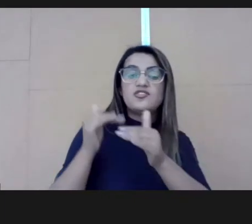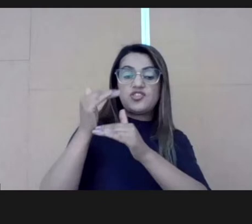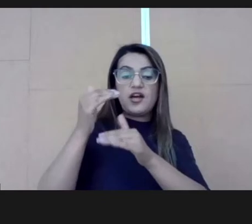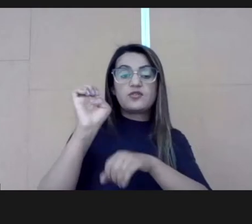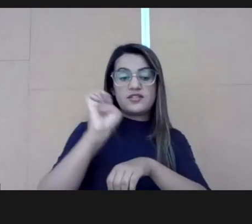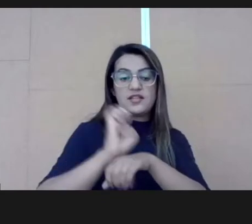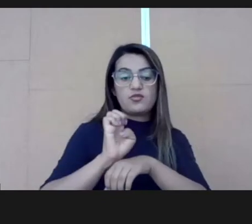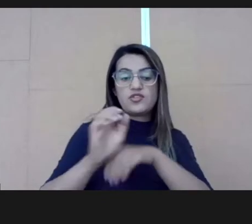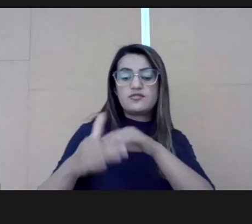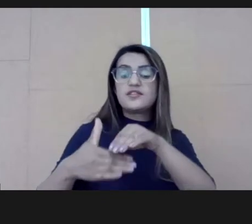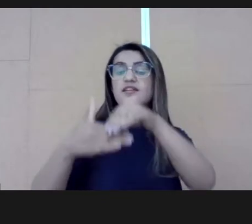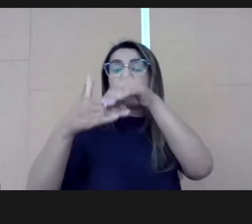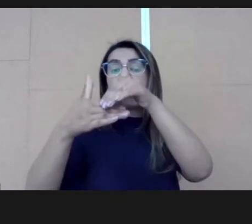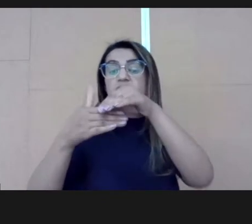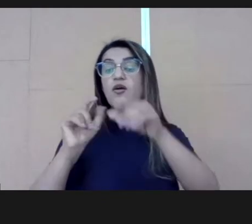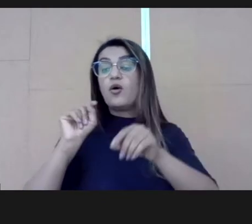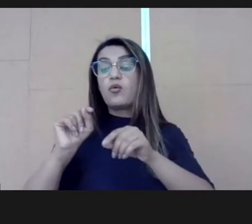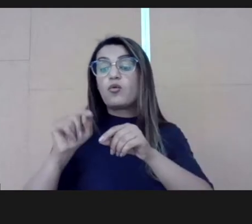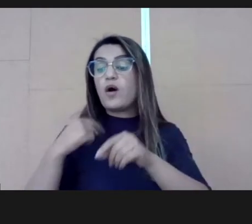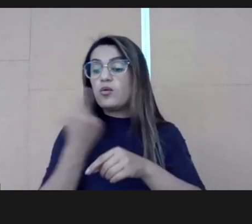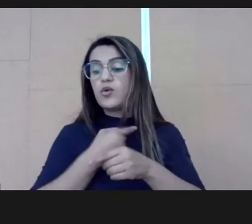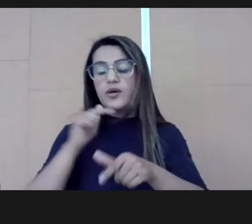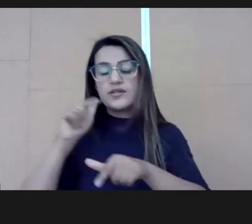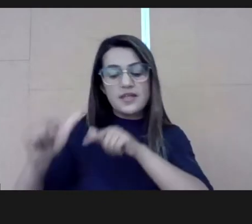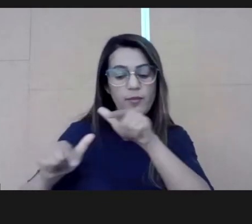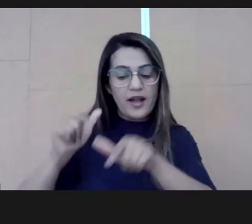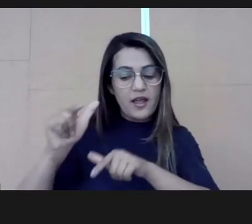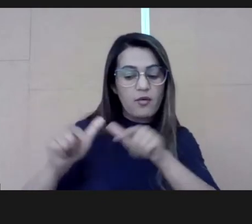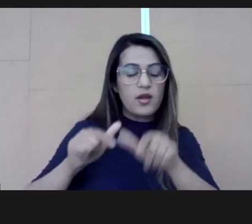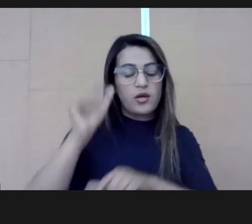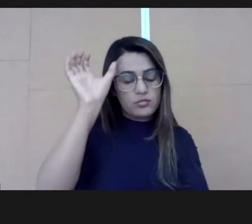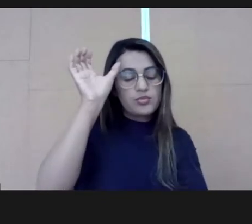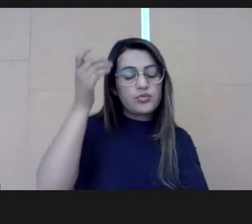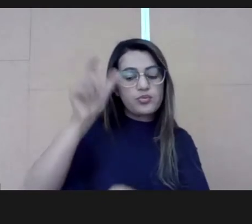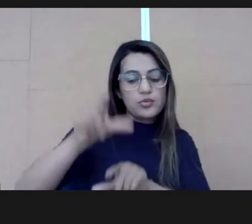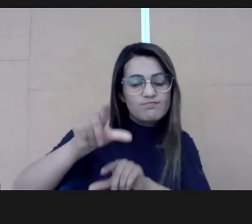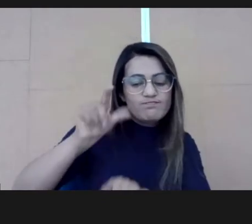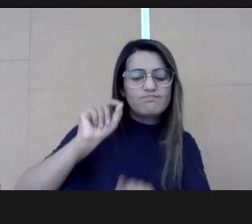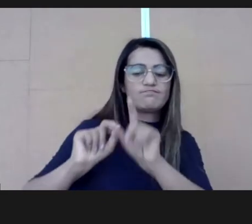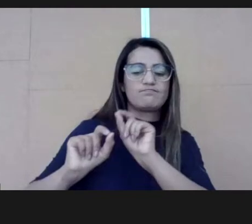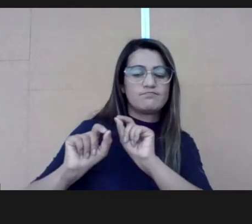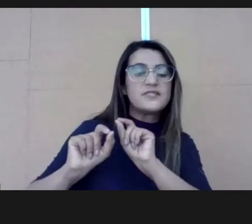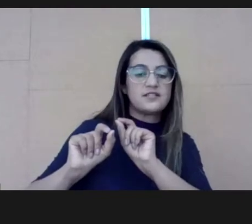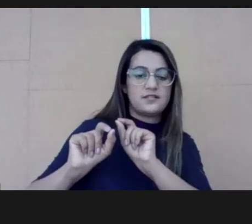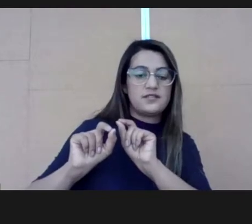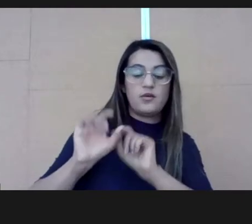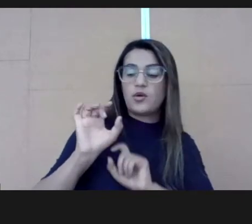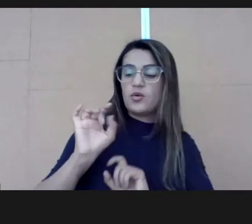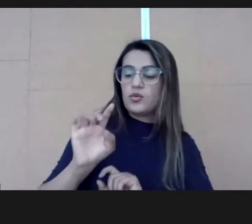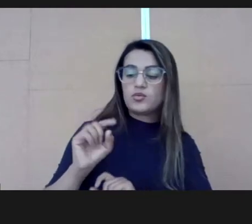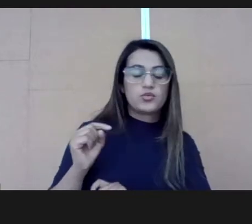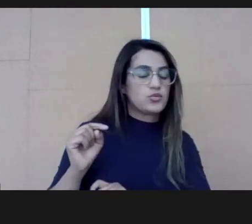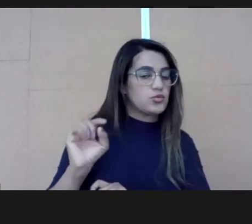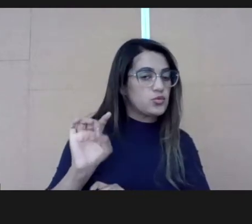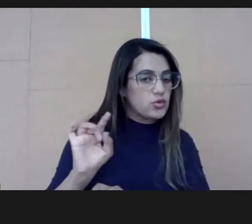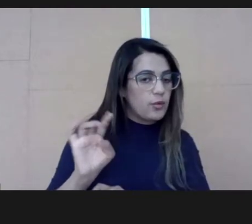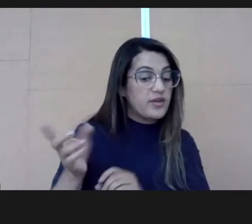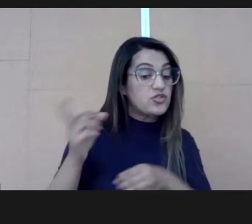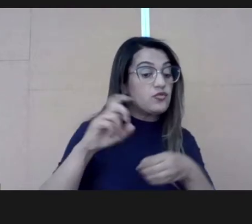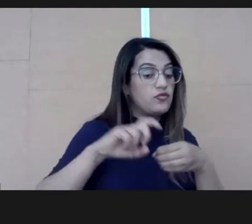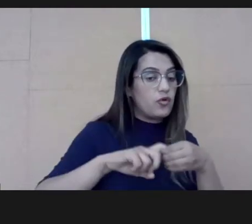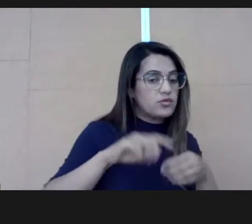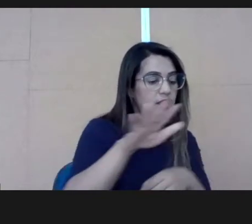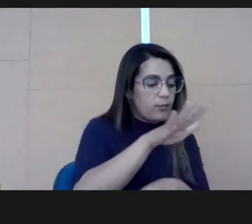what leaders that we work, how the leaders do we work hard. And we took the decision of not only